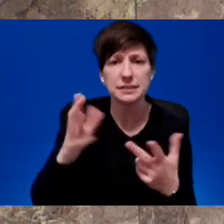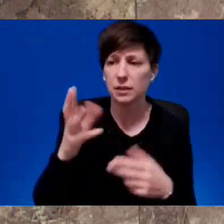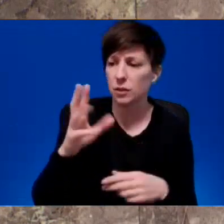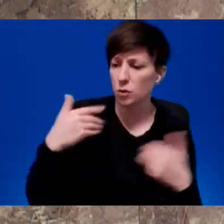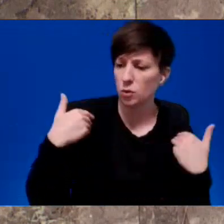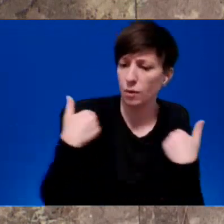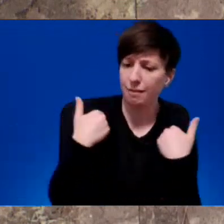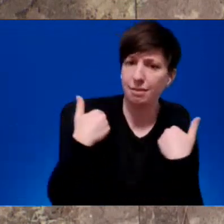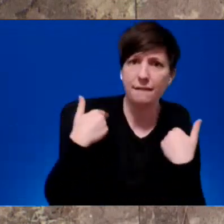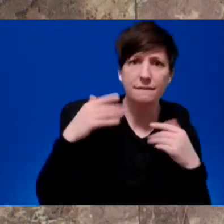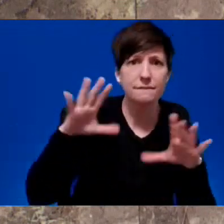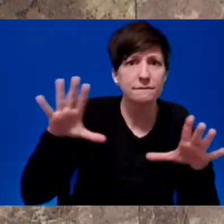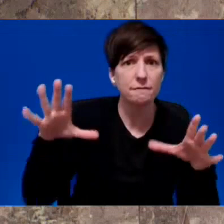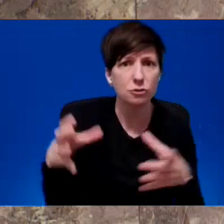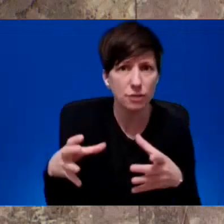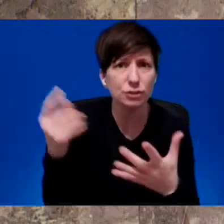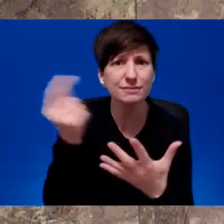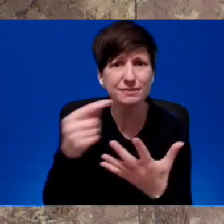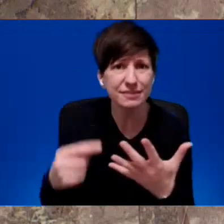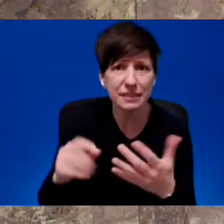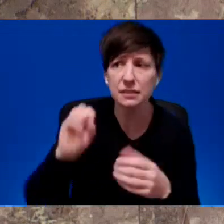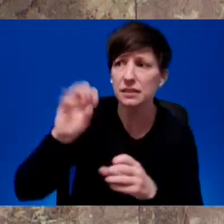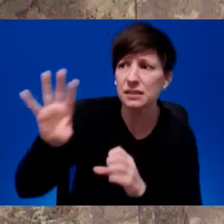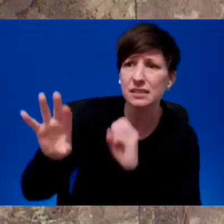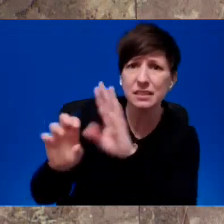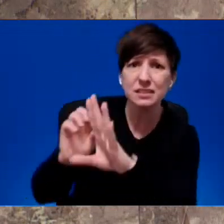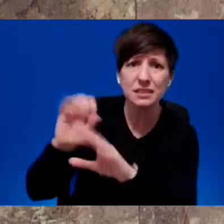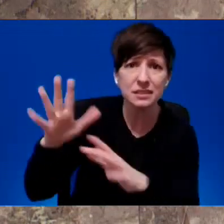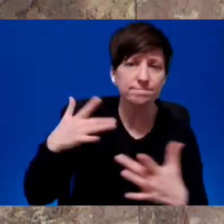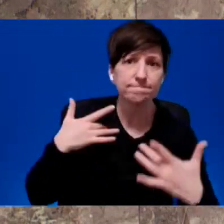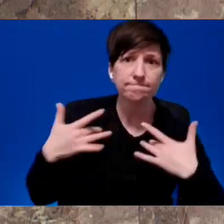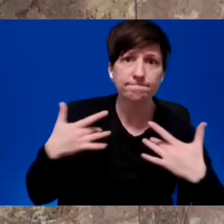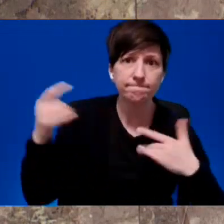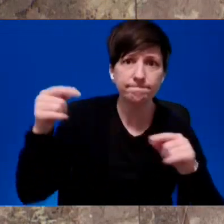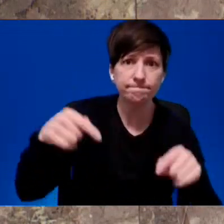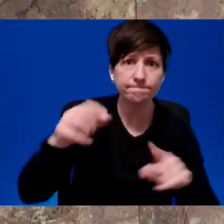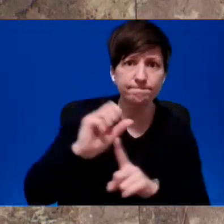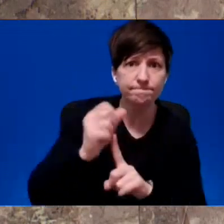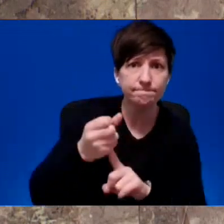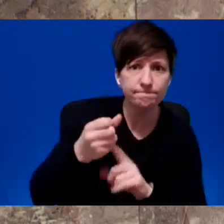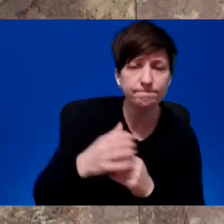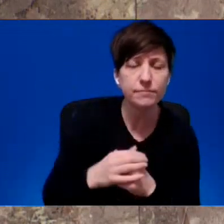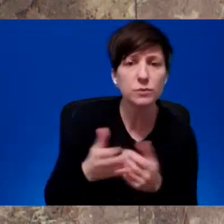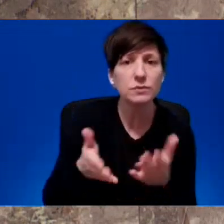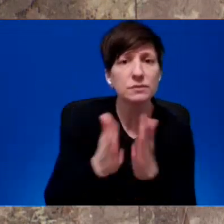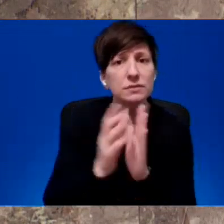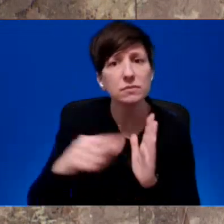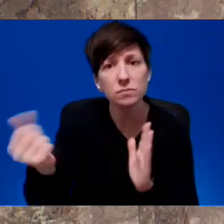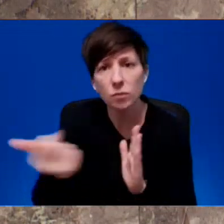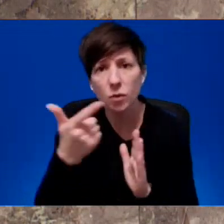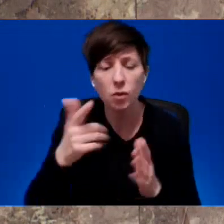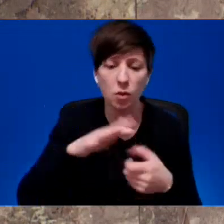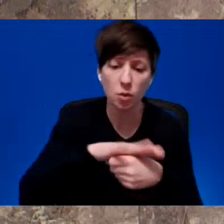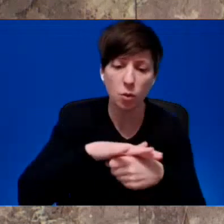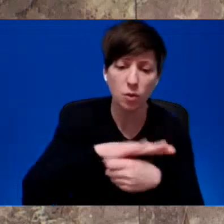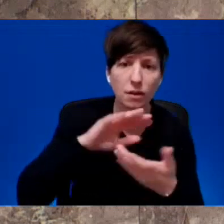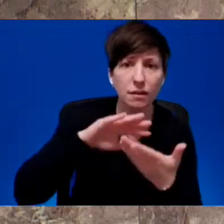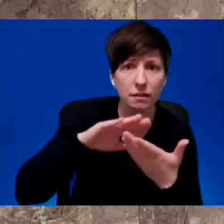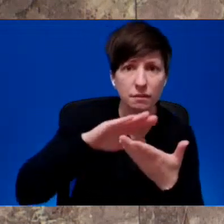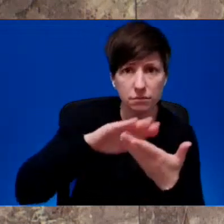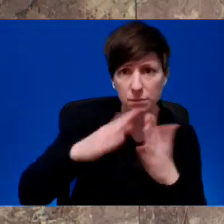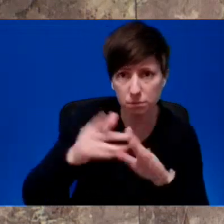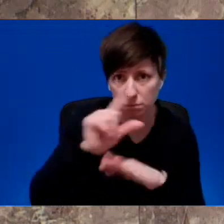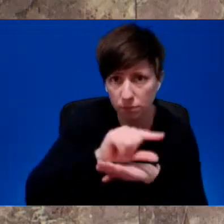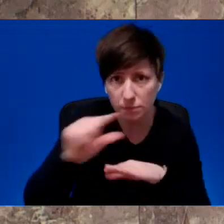concerns over this situation. I implore everyone from local residents to governmental bodies to join in this critical effort. We must